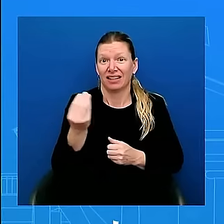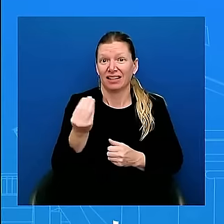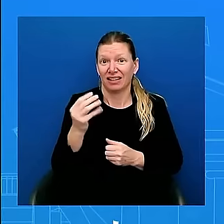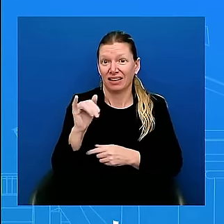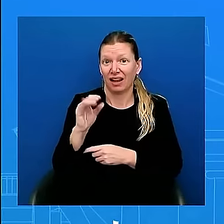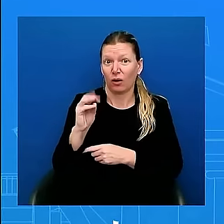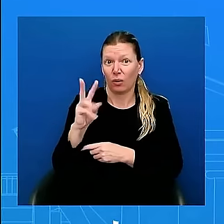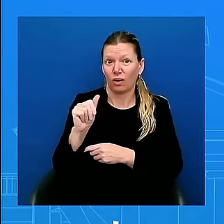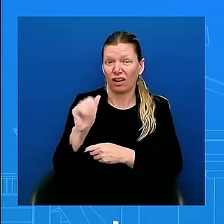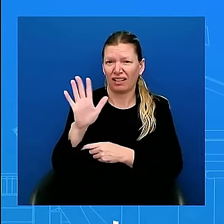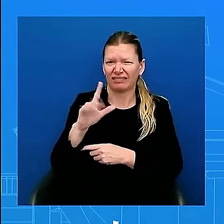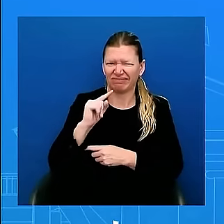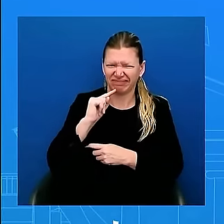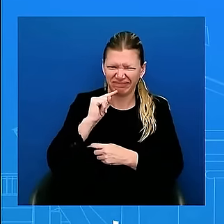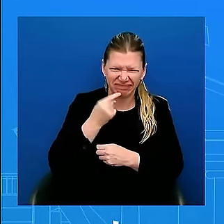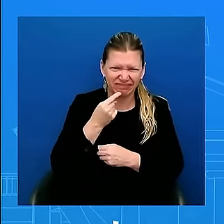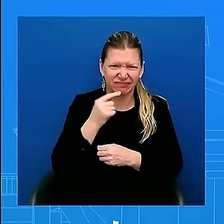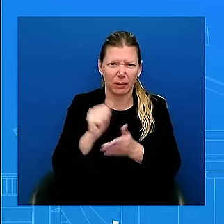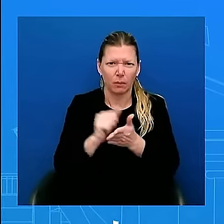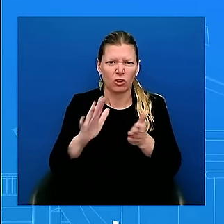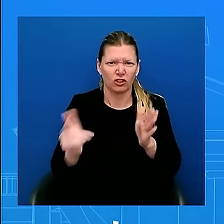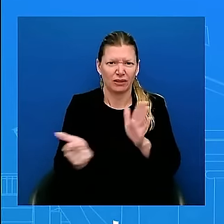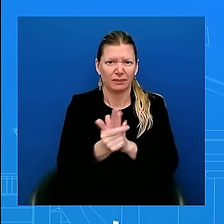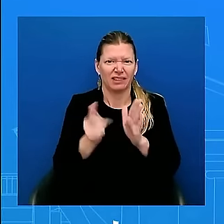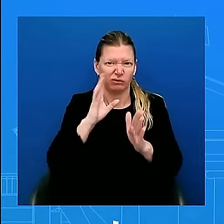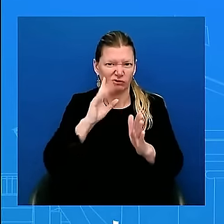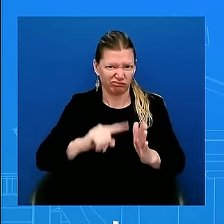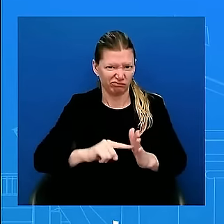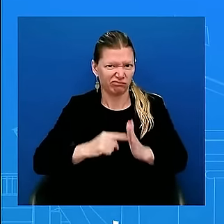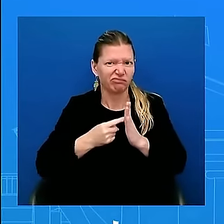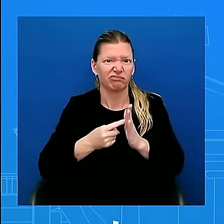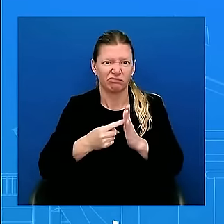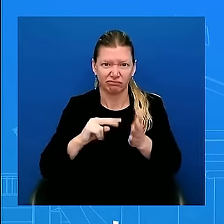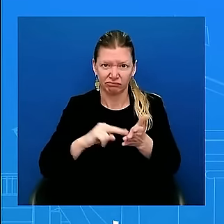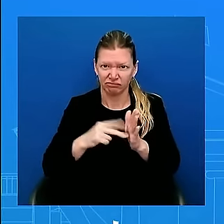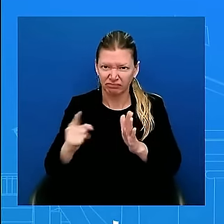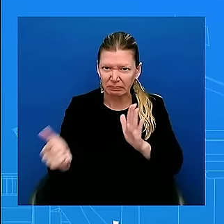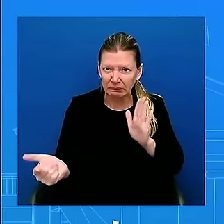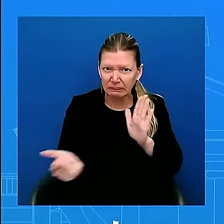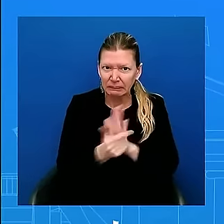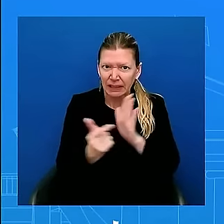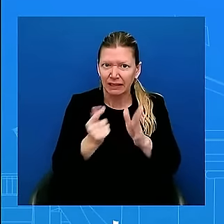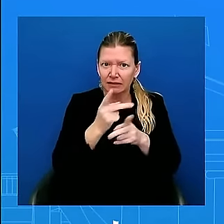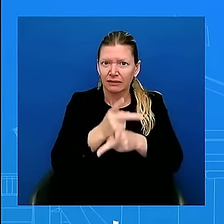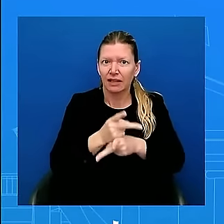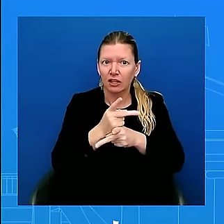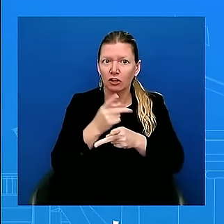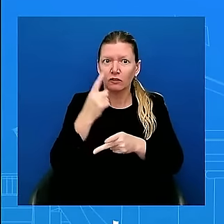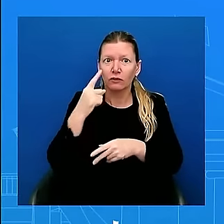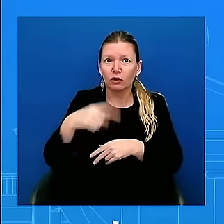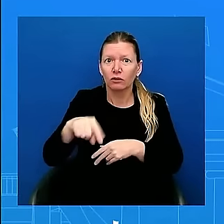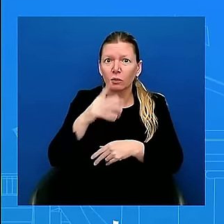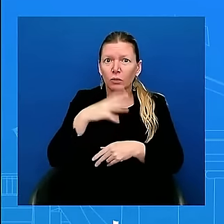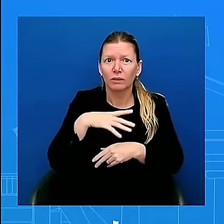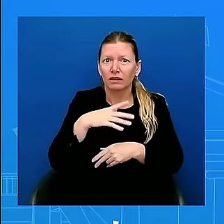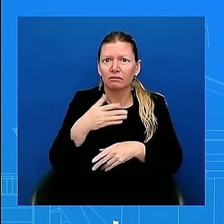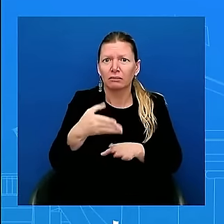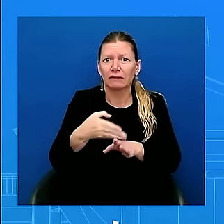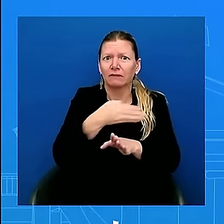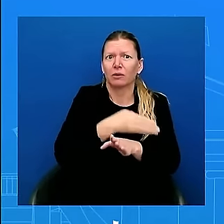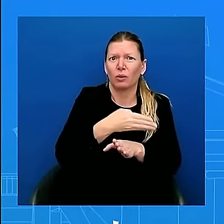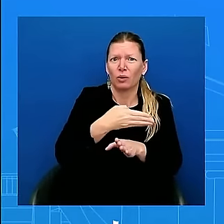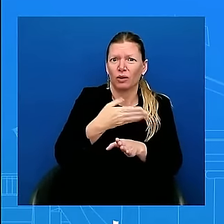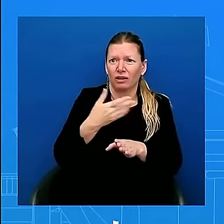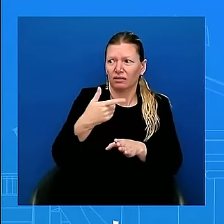a lot of women even know that they are pregnant. Iowa will be the 22nd state with an abortion ban in effect. All of these